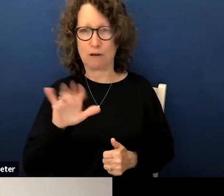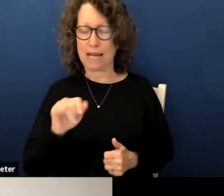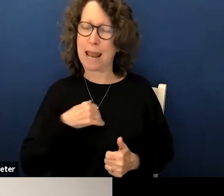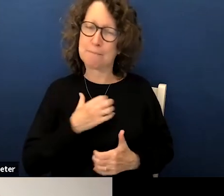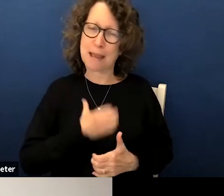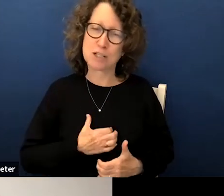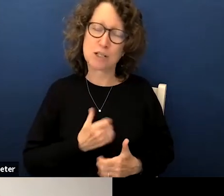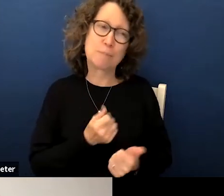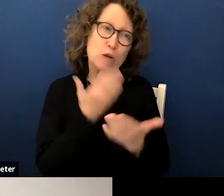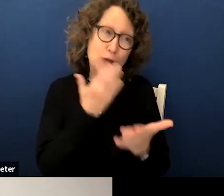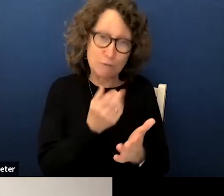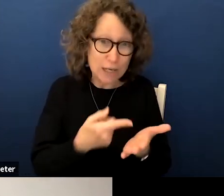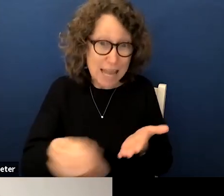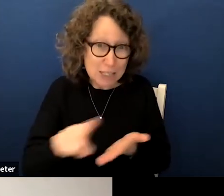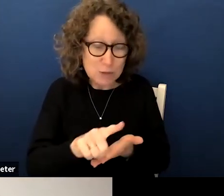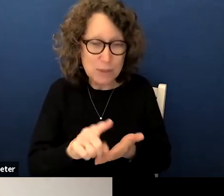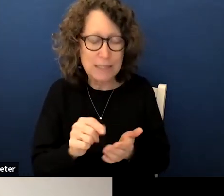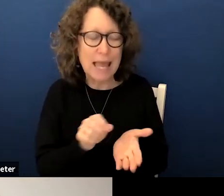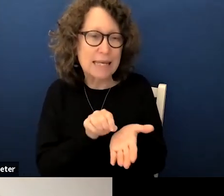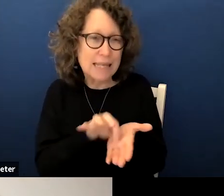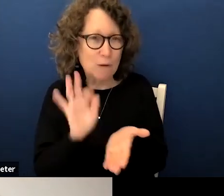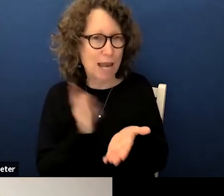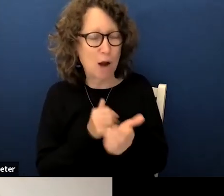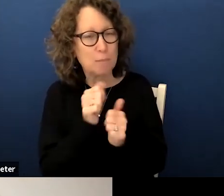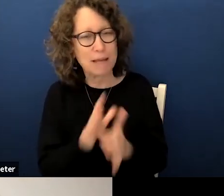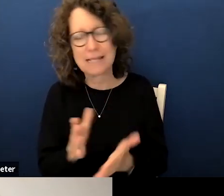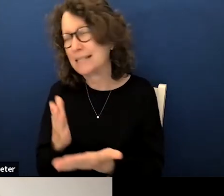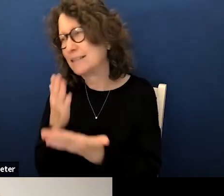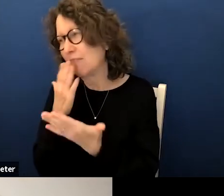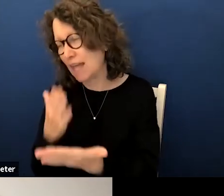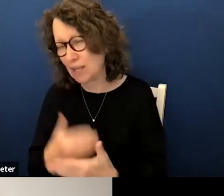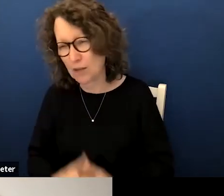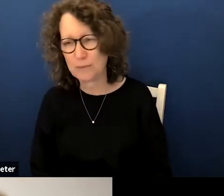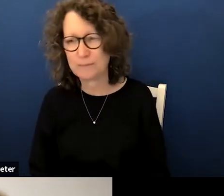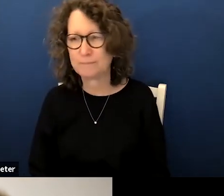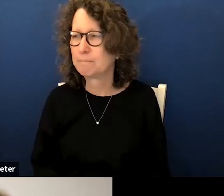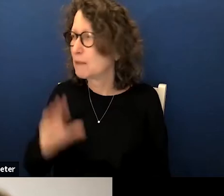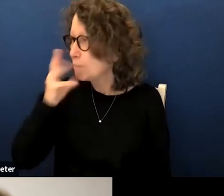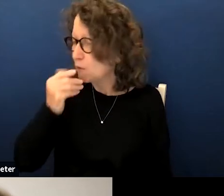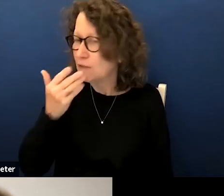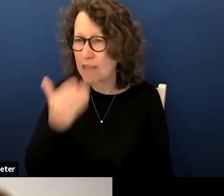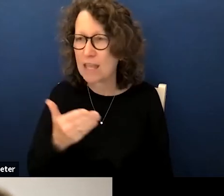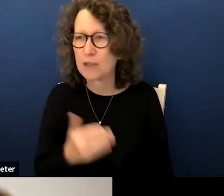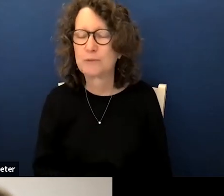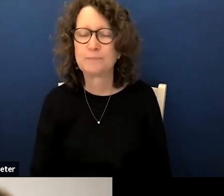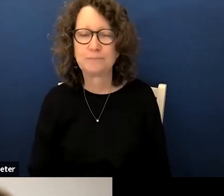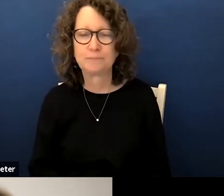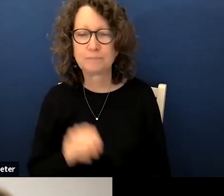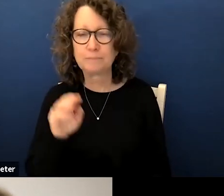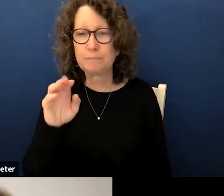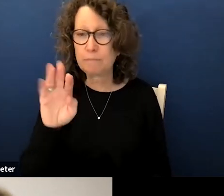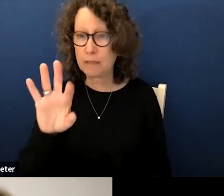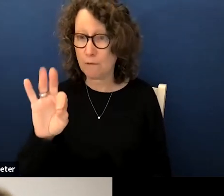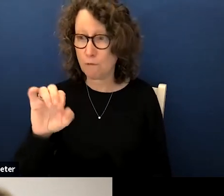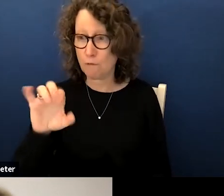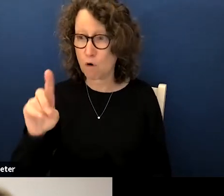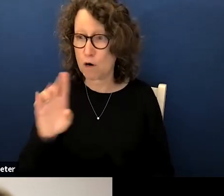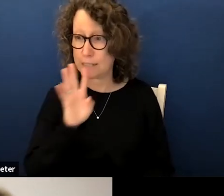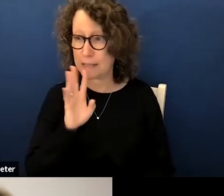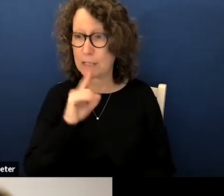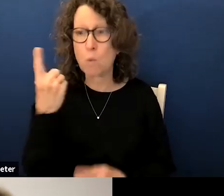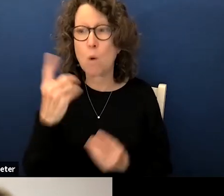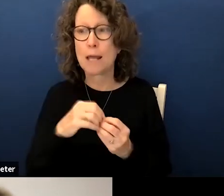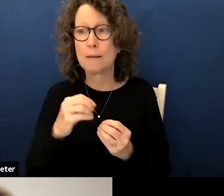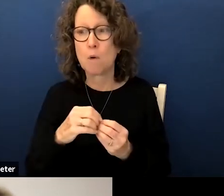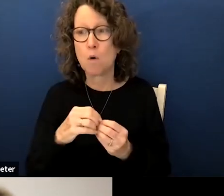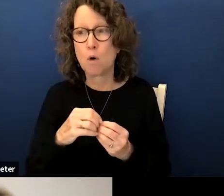to be grateful next week and count our blessings thank you beautiful thank you so much uh one more congratulations